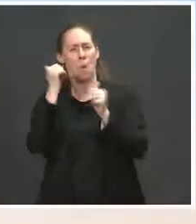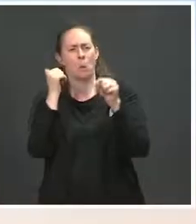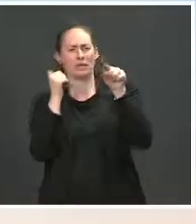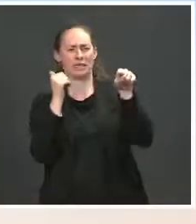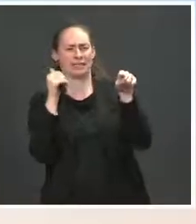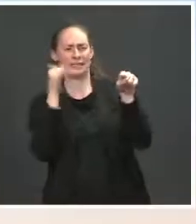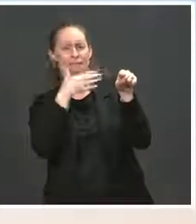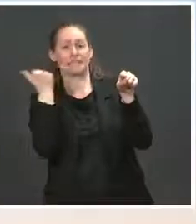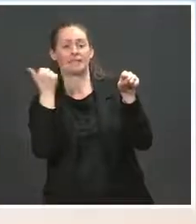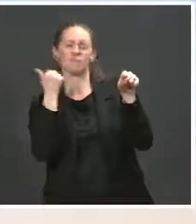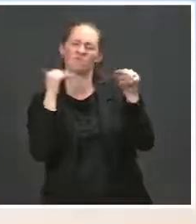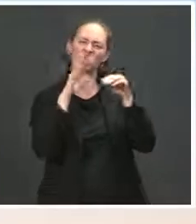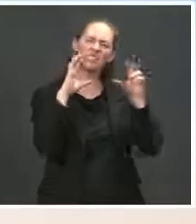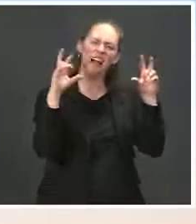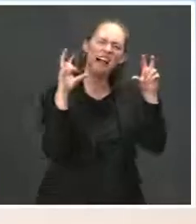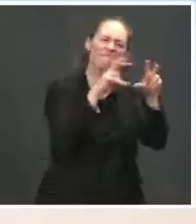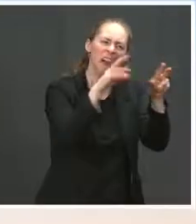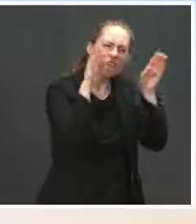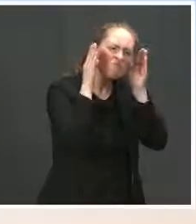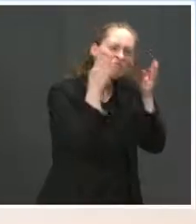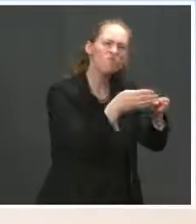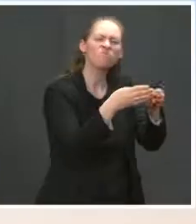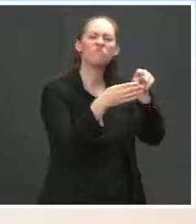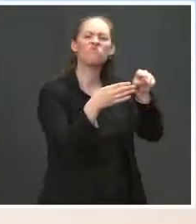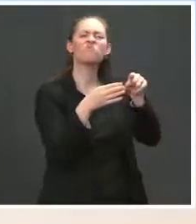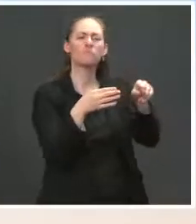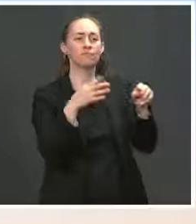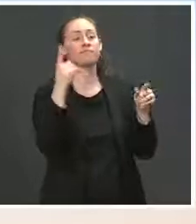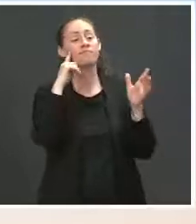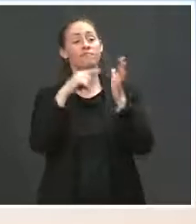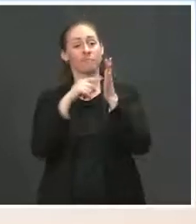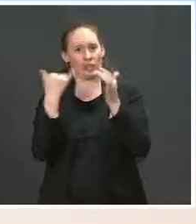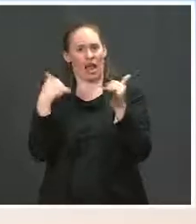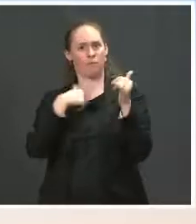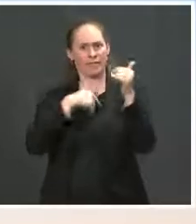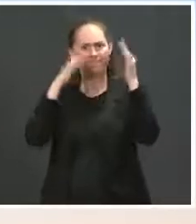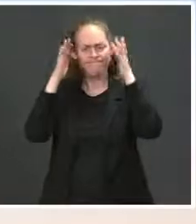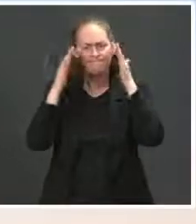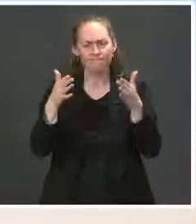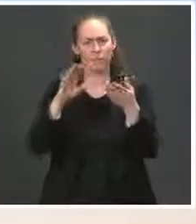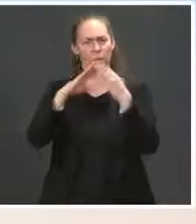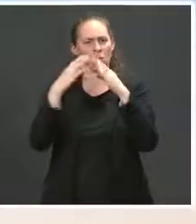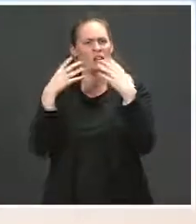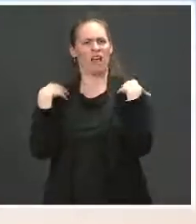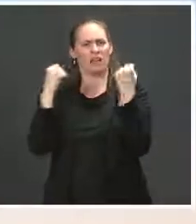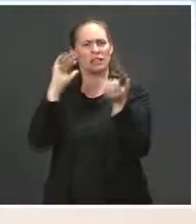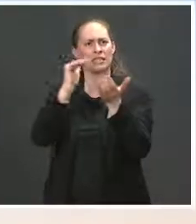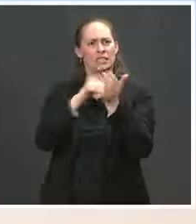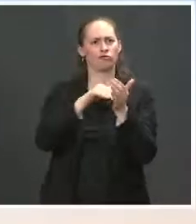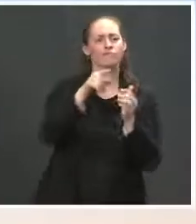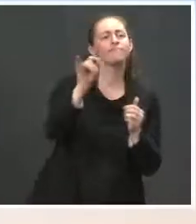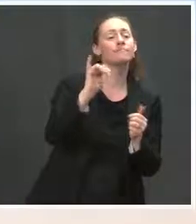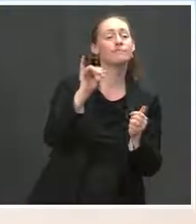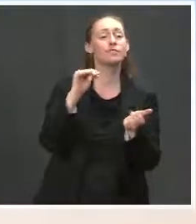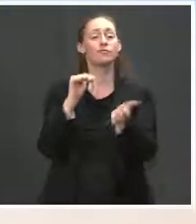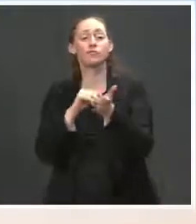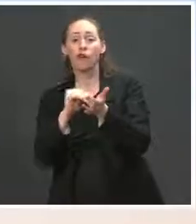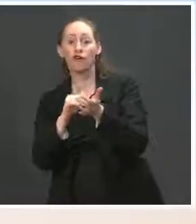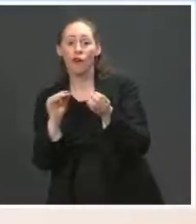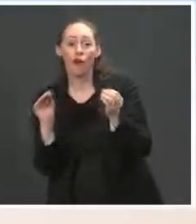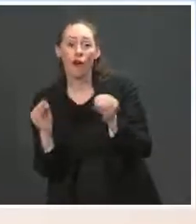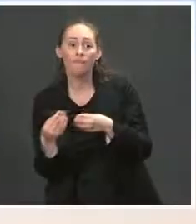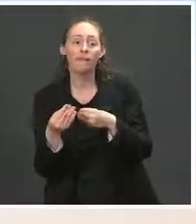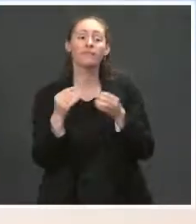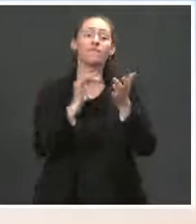lately has been increasing our investment in community health centers, in primary care physicians, obviously in pharmacies.